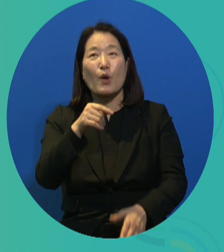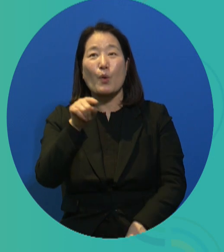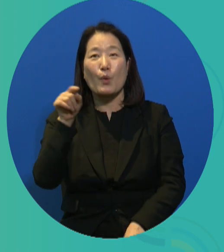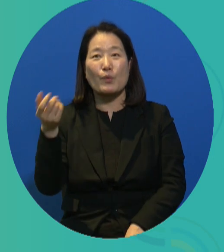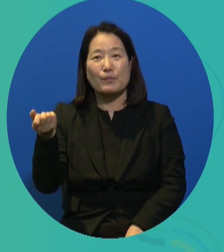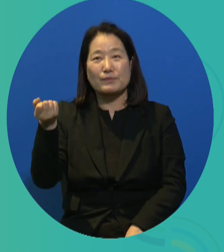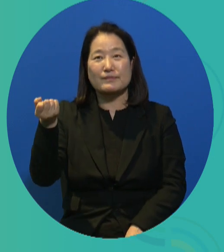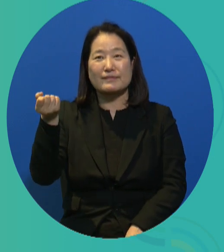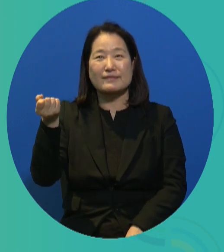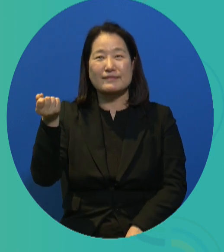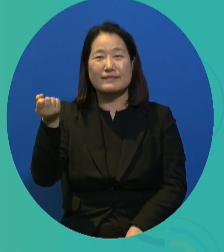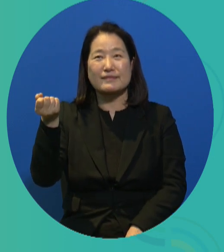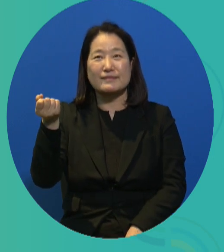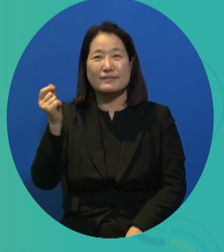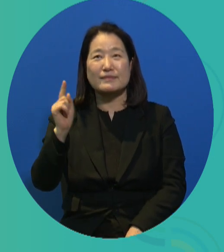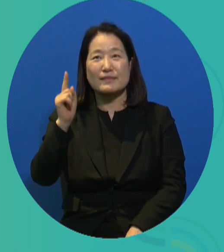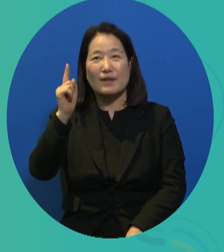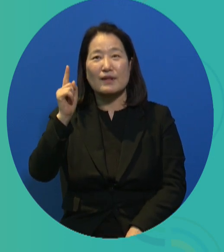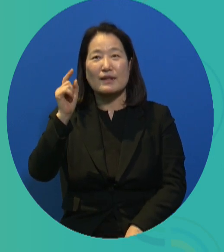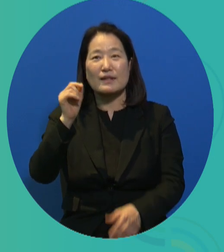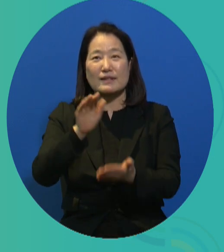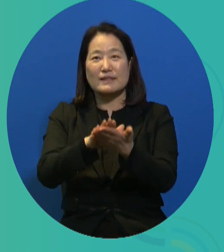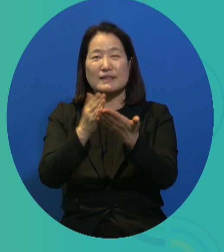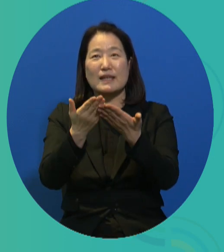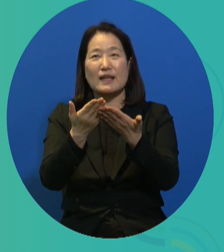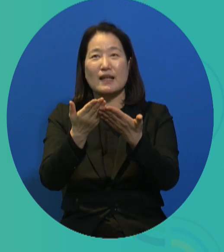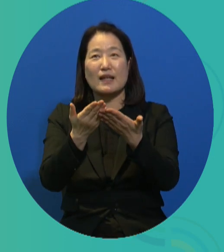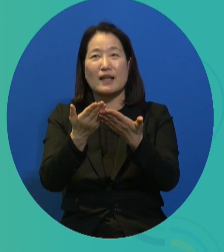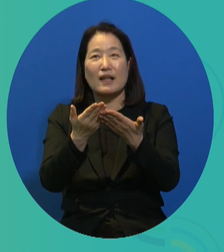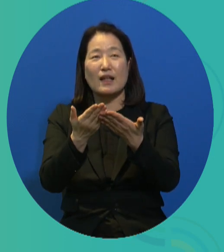Here, I brought an actual copy of the book myself.